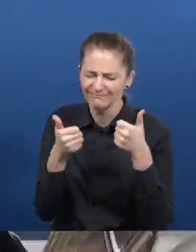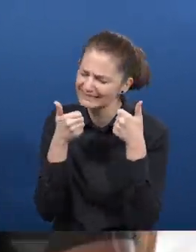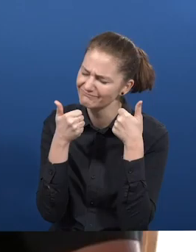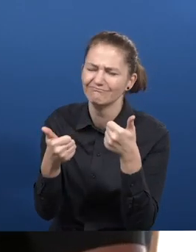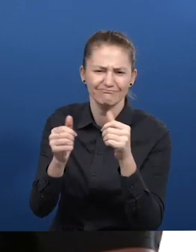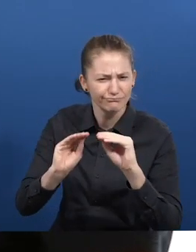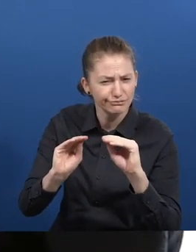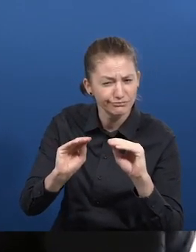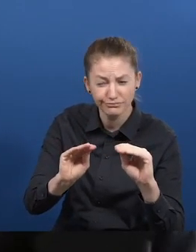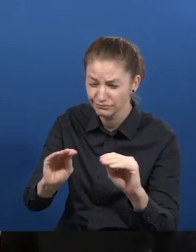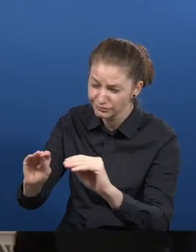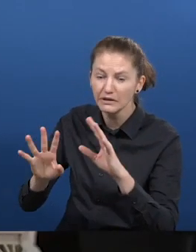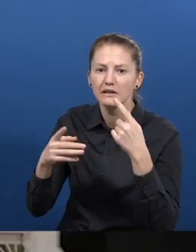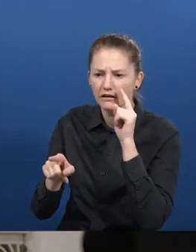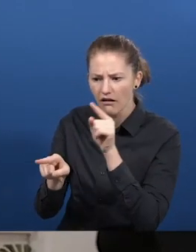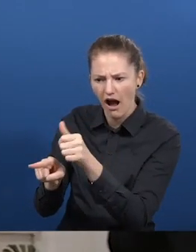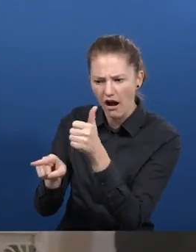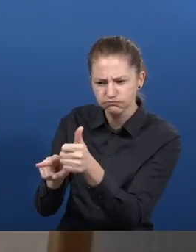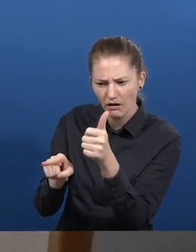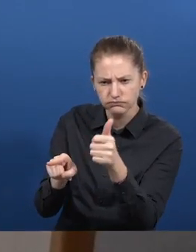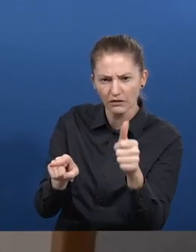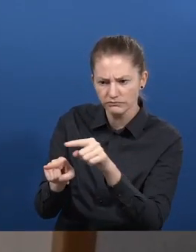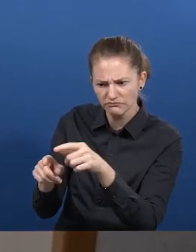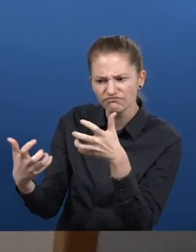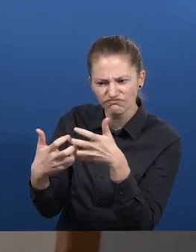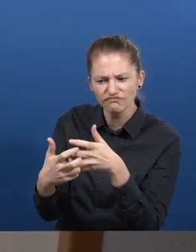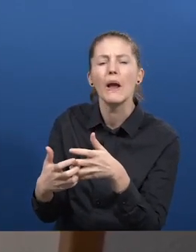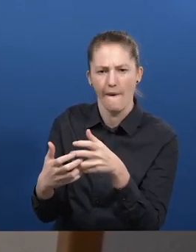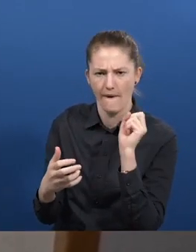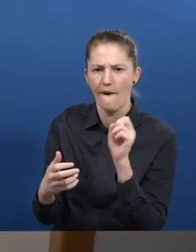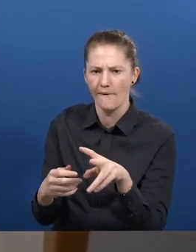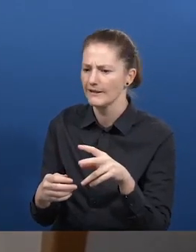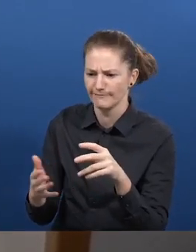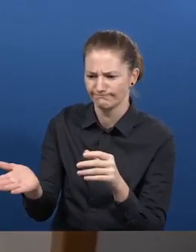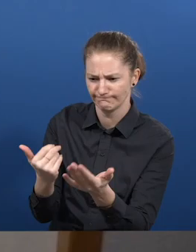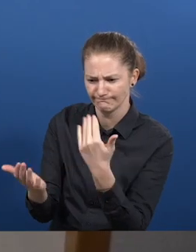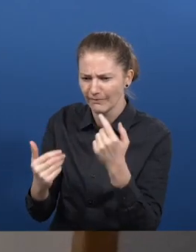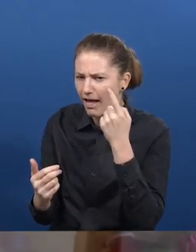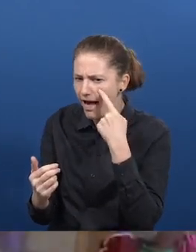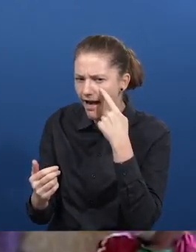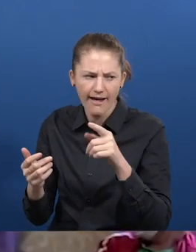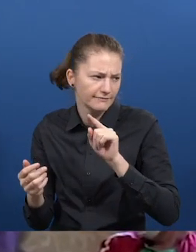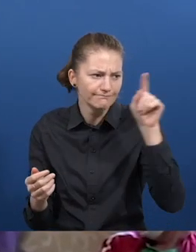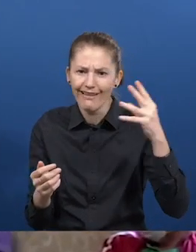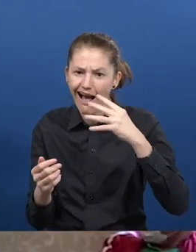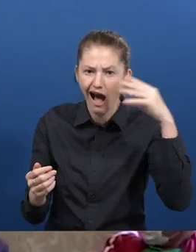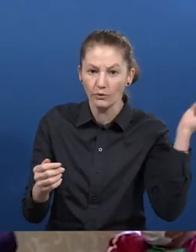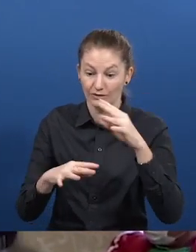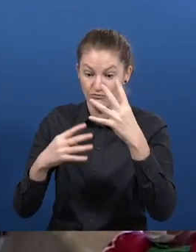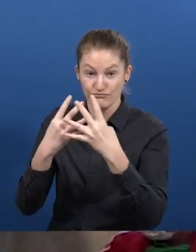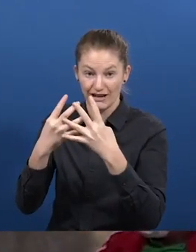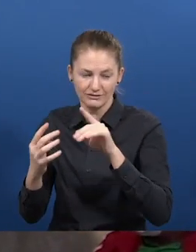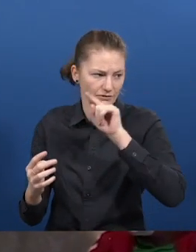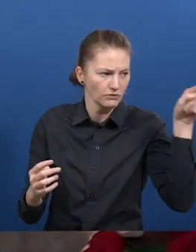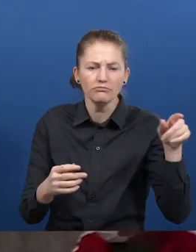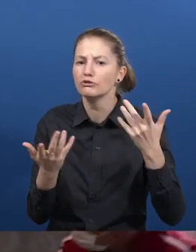we intervene within the penitentiary center through our occupational workshops and after an intense and quiet exhaustive work in